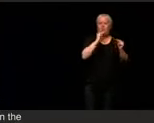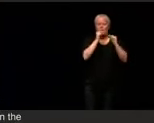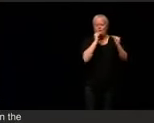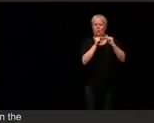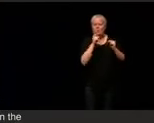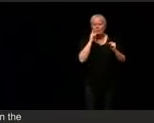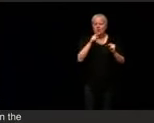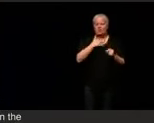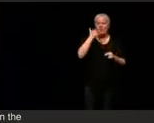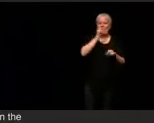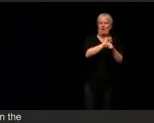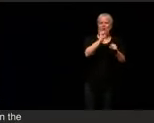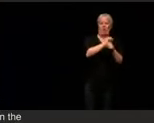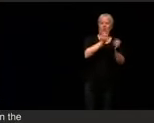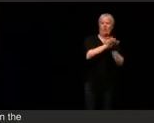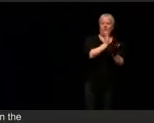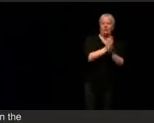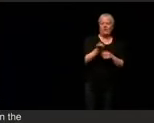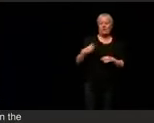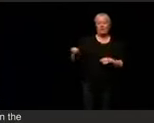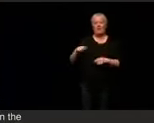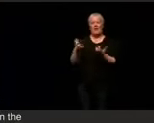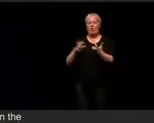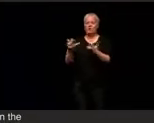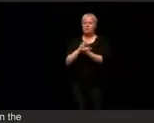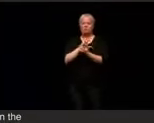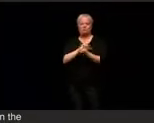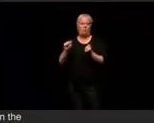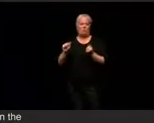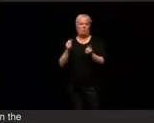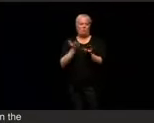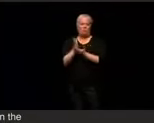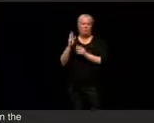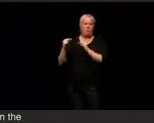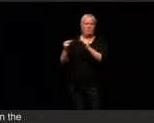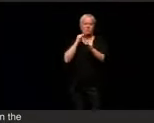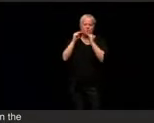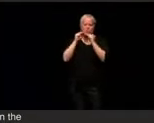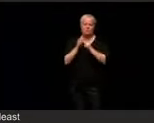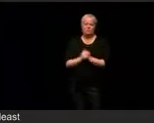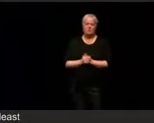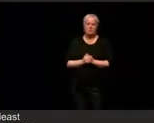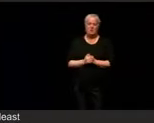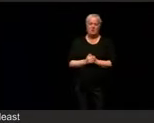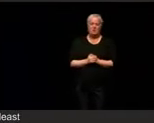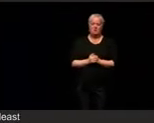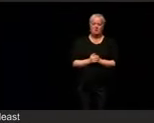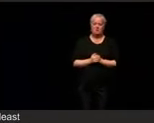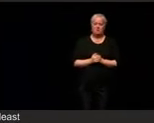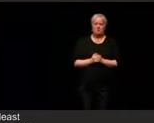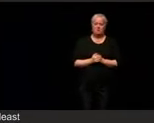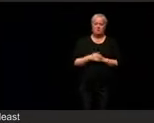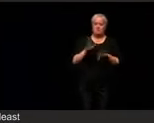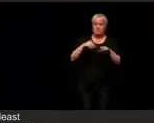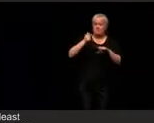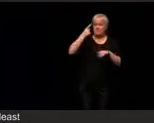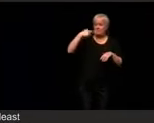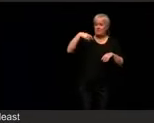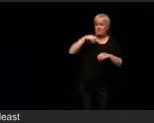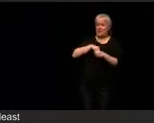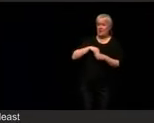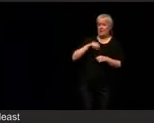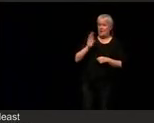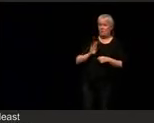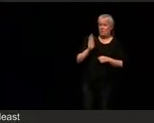They want to destroy your freedom to negotiate. But here's a news flash straight out of Brooklyn. Democrats